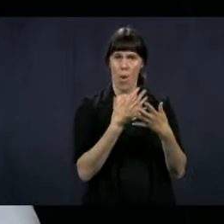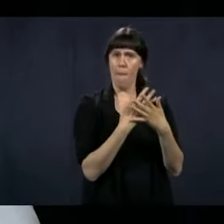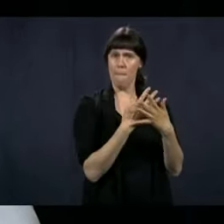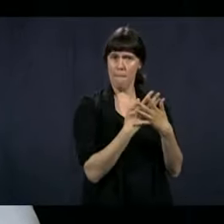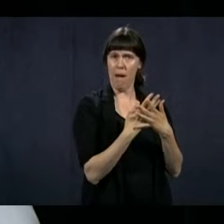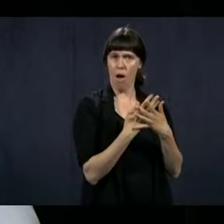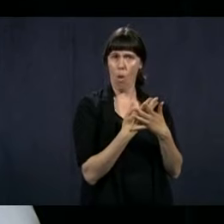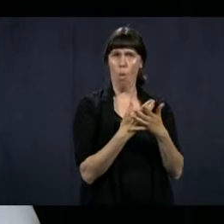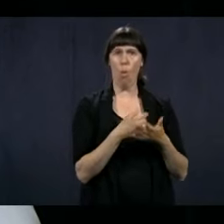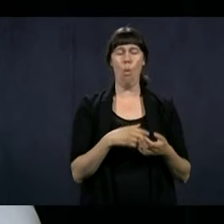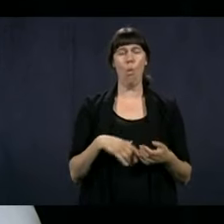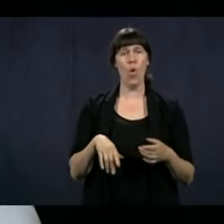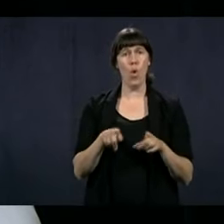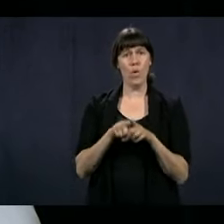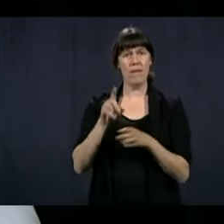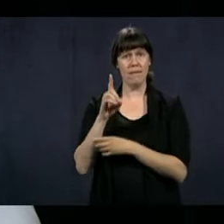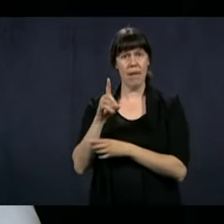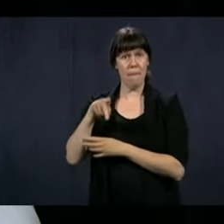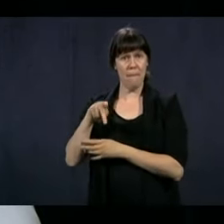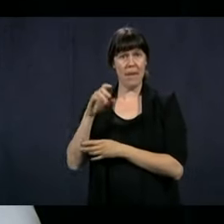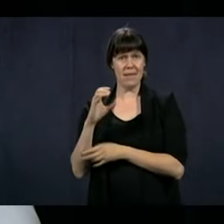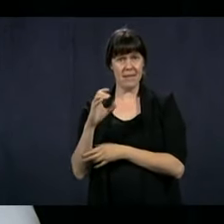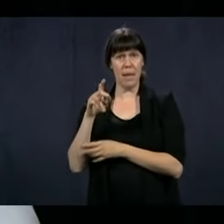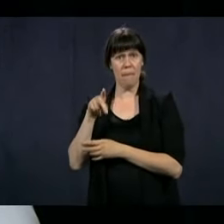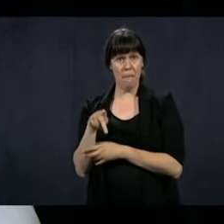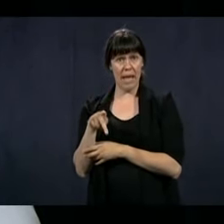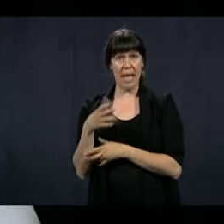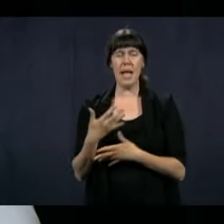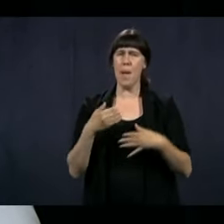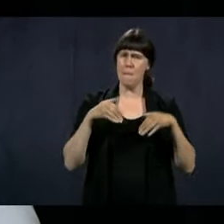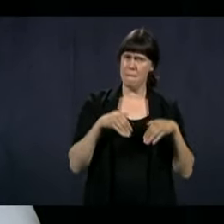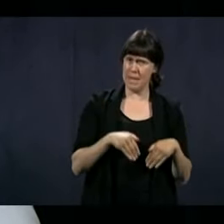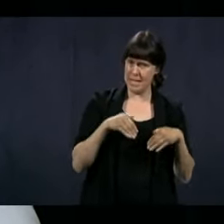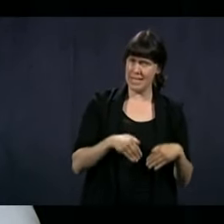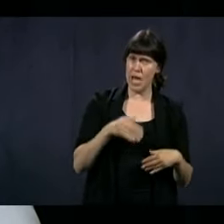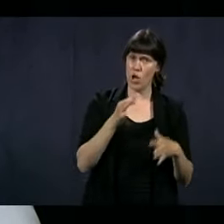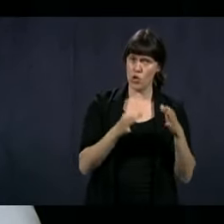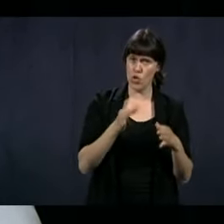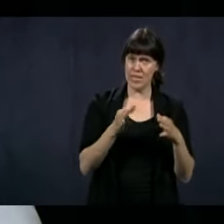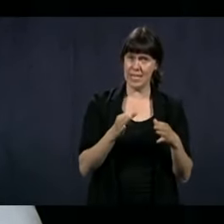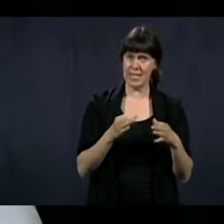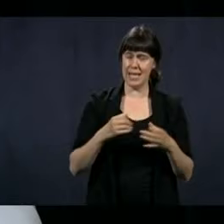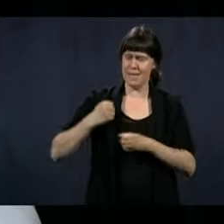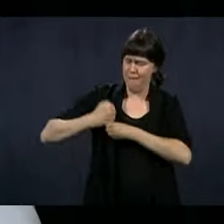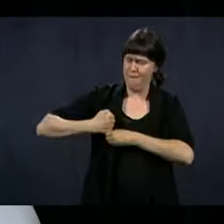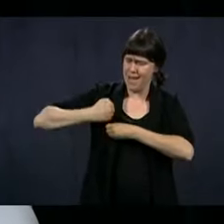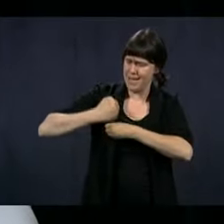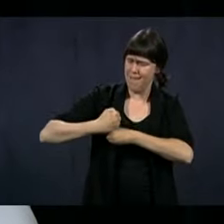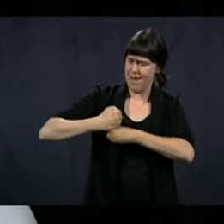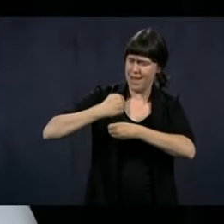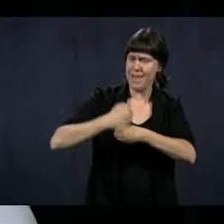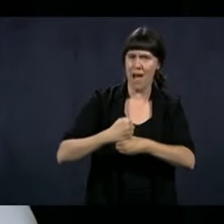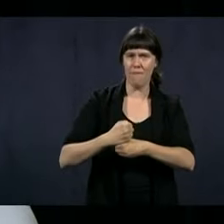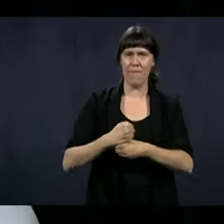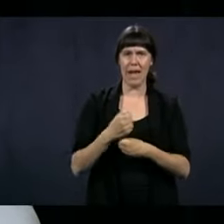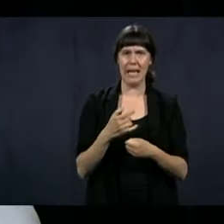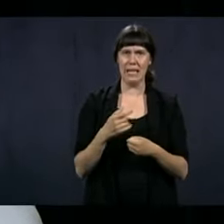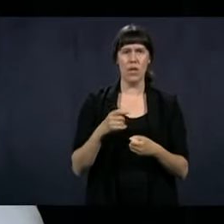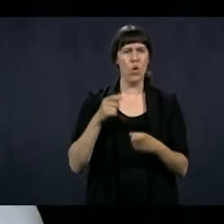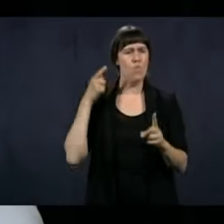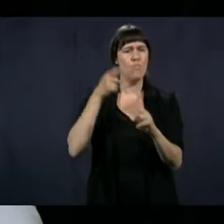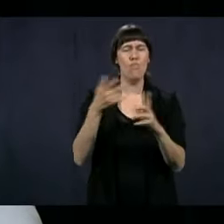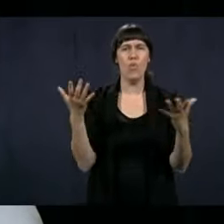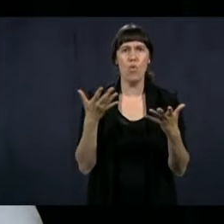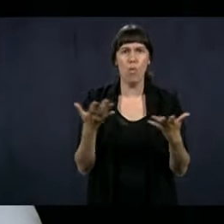bar, the ministry worked very hard so that we were able to maintain a certain level of legal